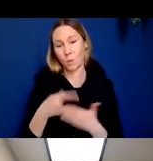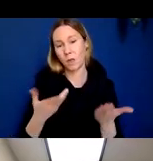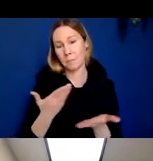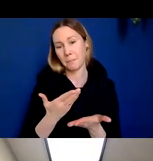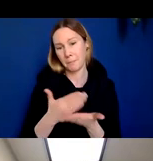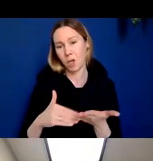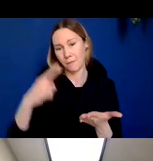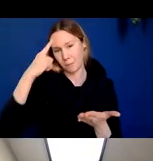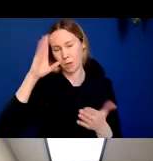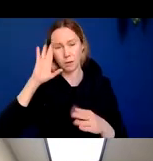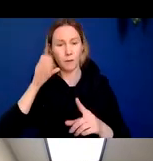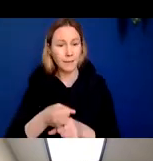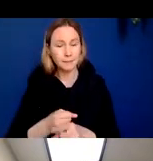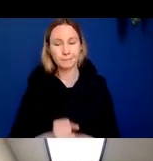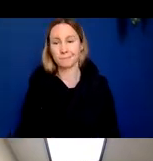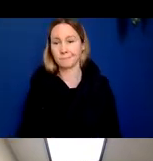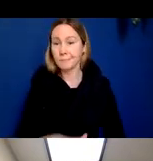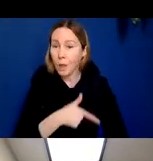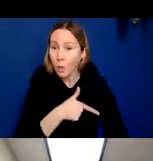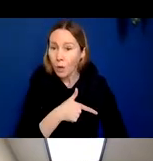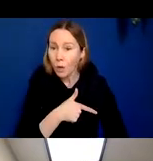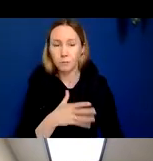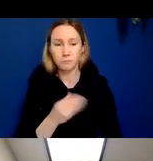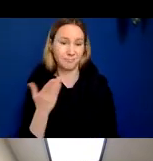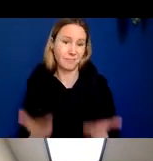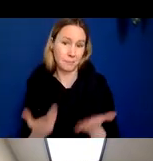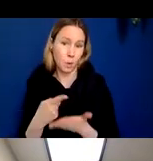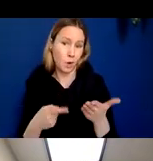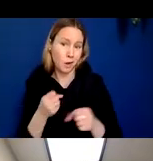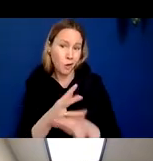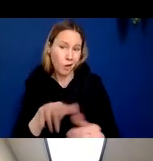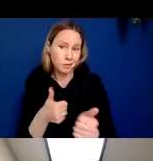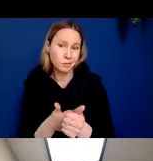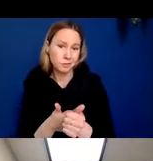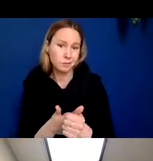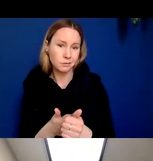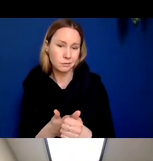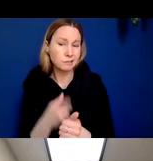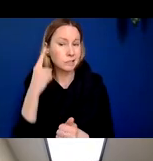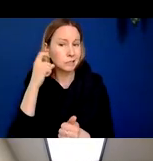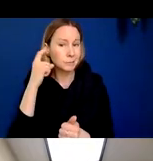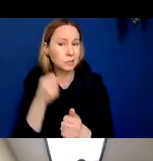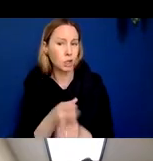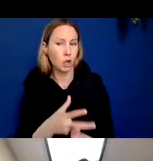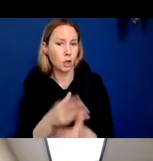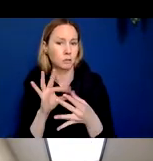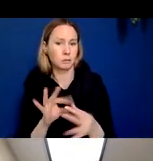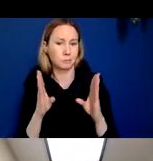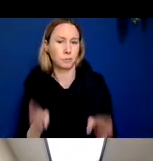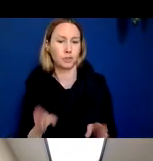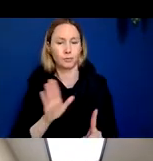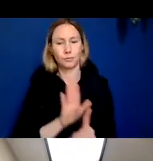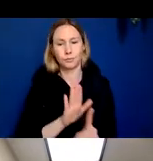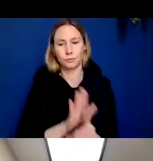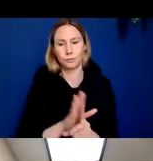being affected for how long and maybe even what is the cause, what is the suspected cause of the person's clinical